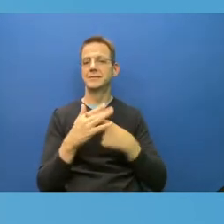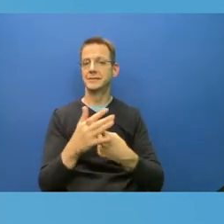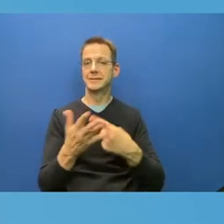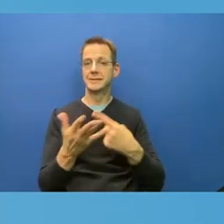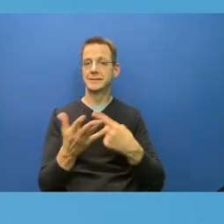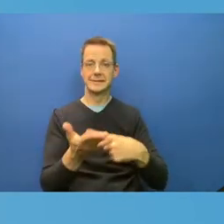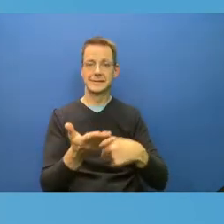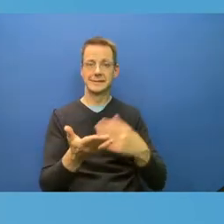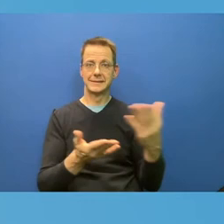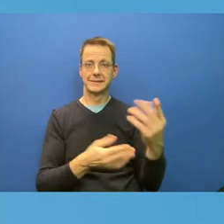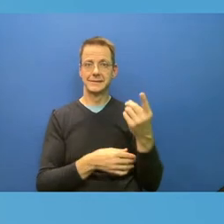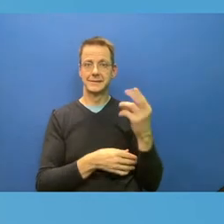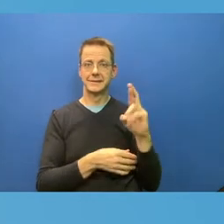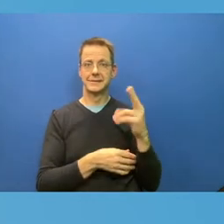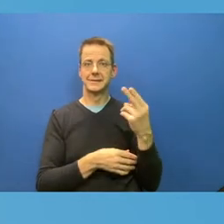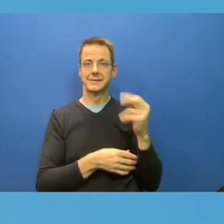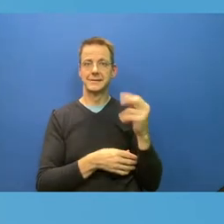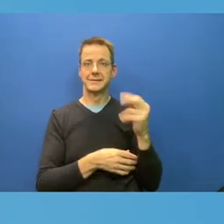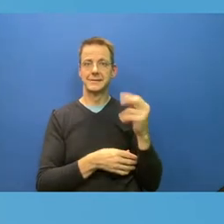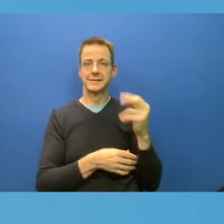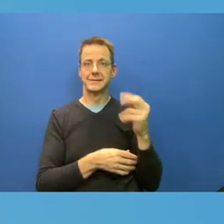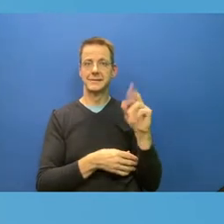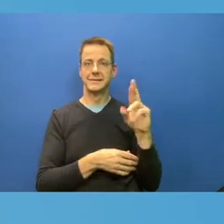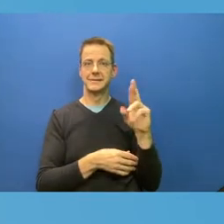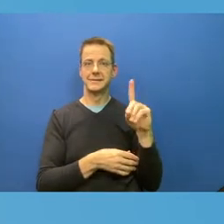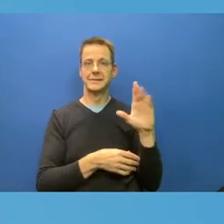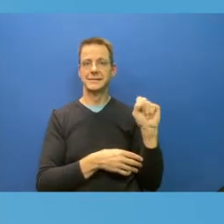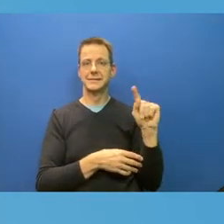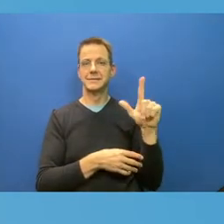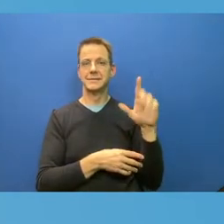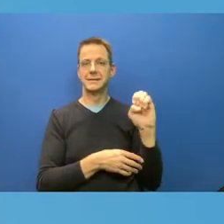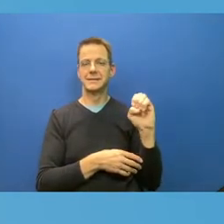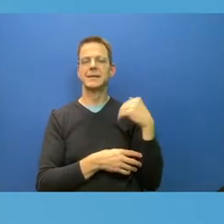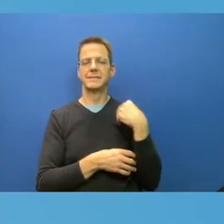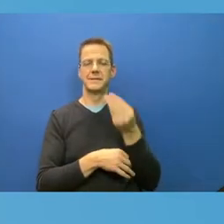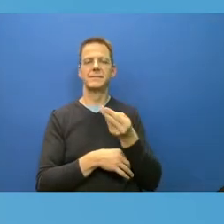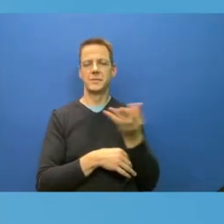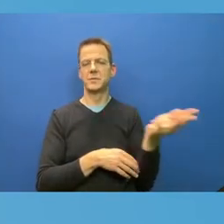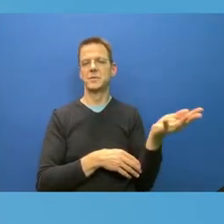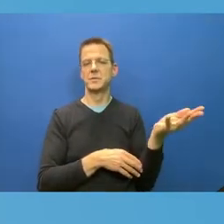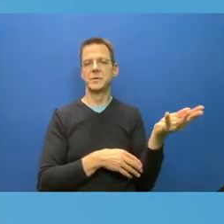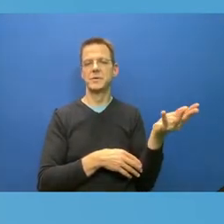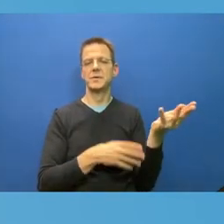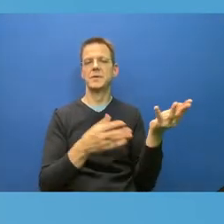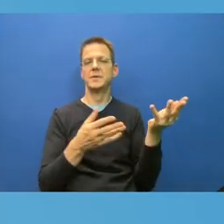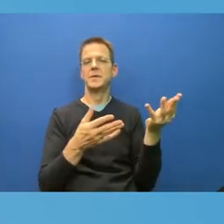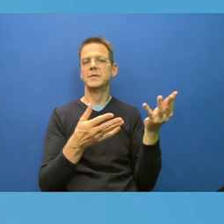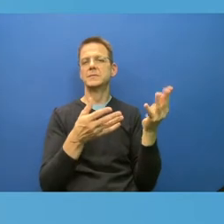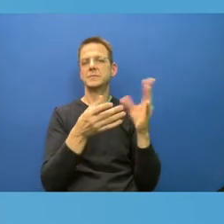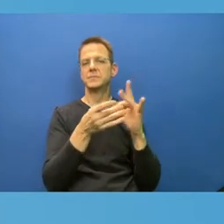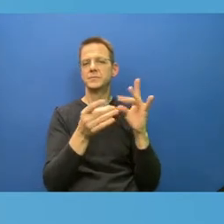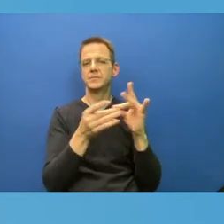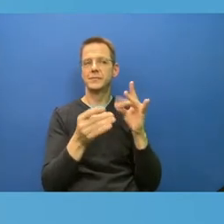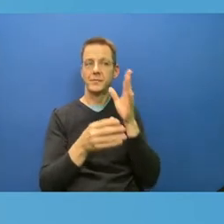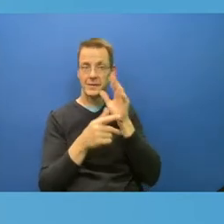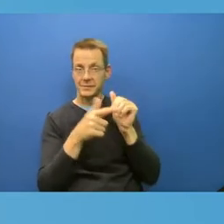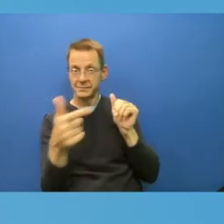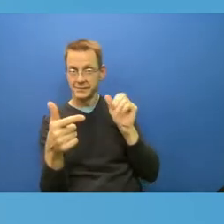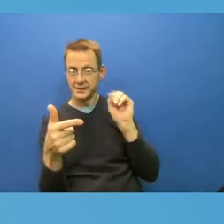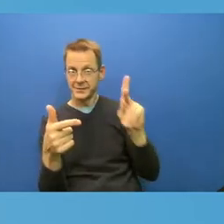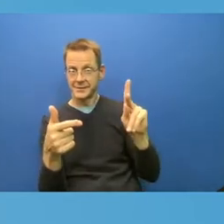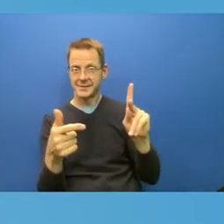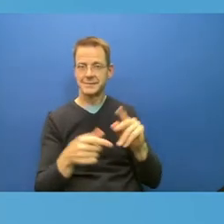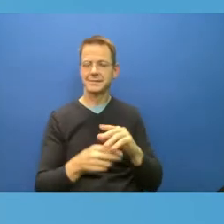those policy things, so maybe I'll start by turning things over to you for a second. Sure, a few a few very brief thoughts on thinking about